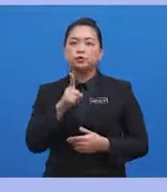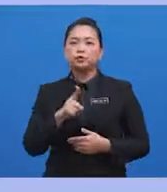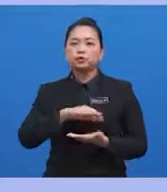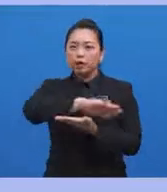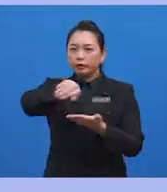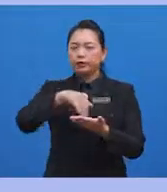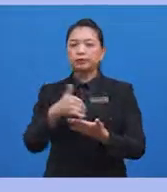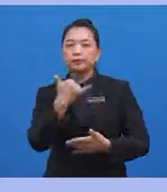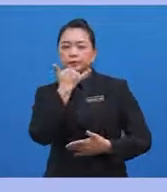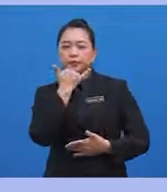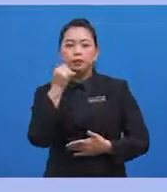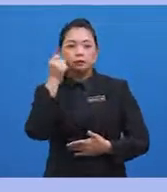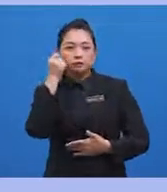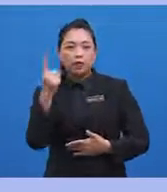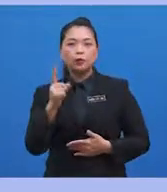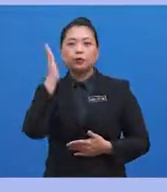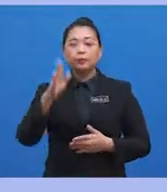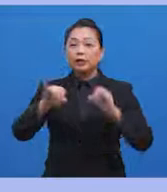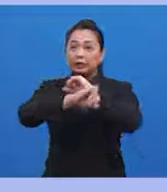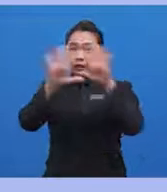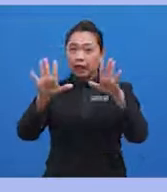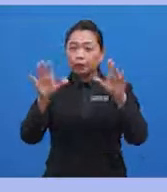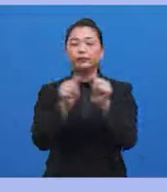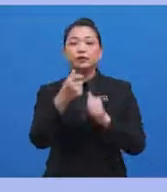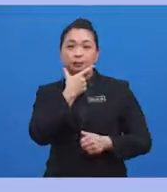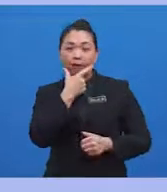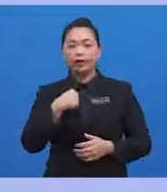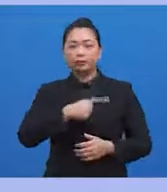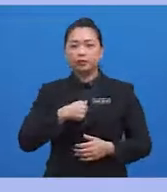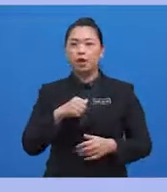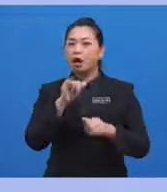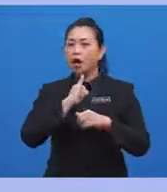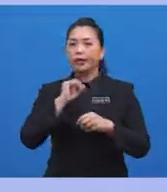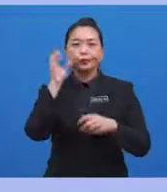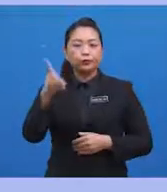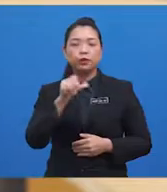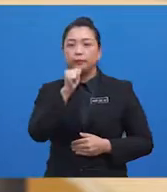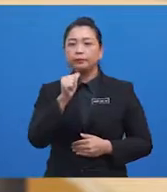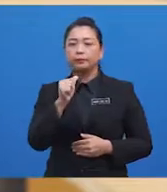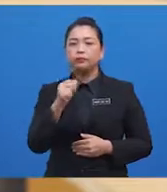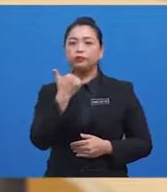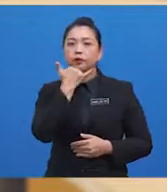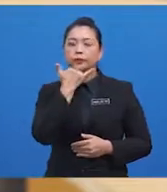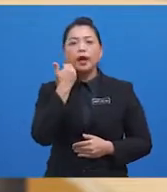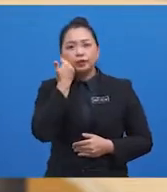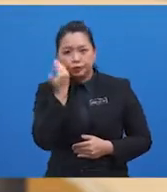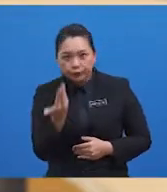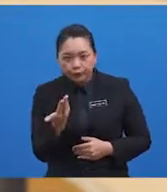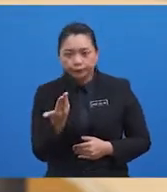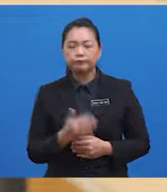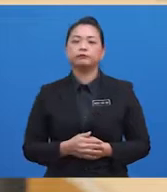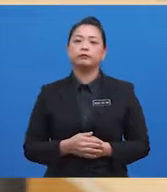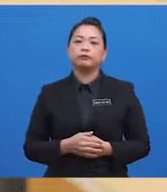would be cleared out with a smile and an apology. I could not have been more wrong. The shame and